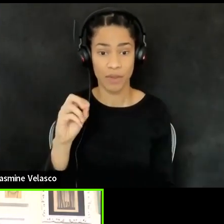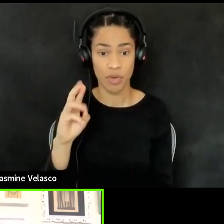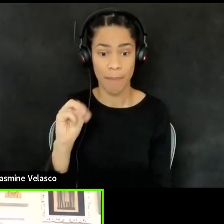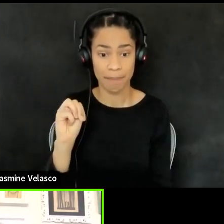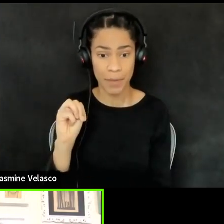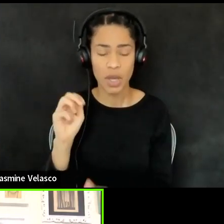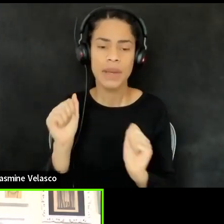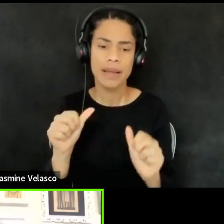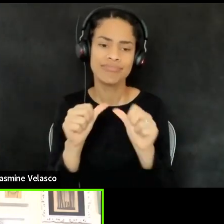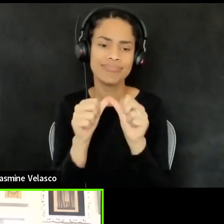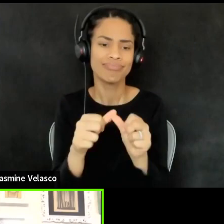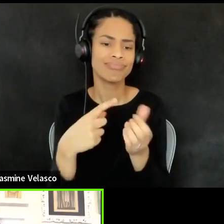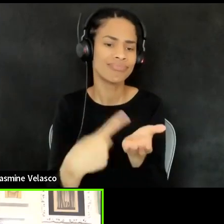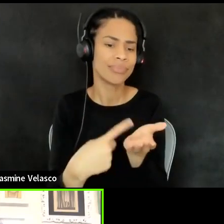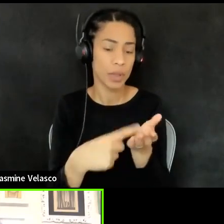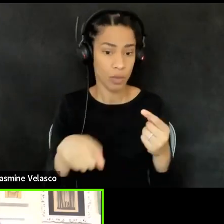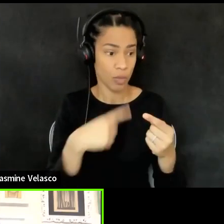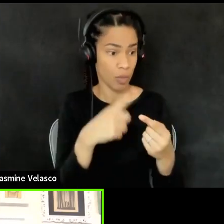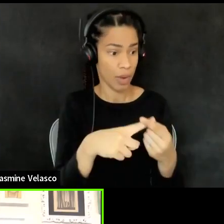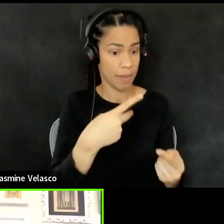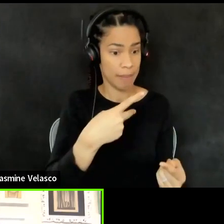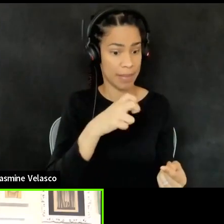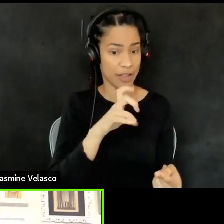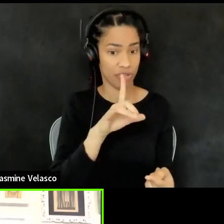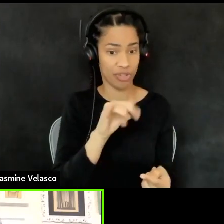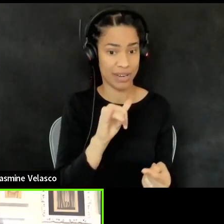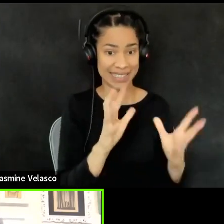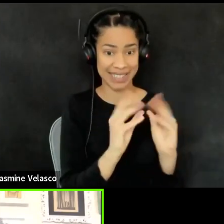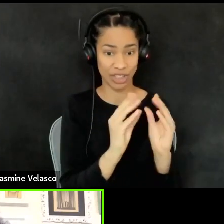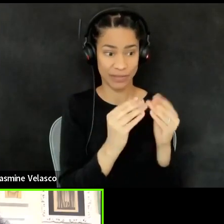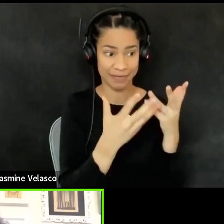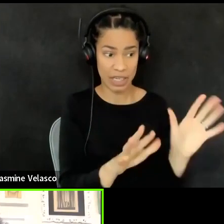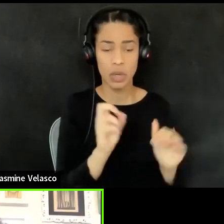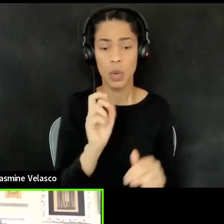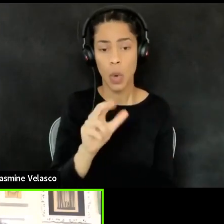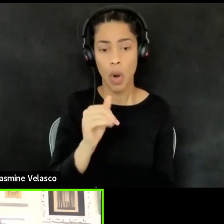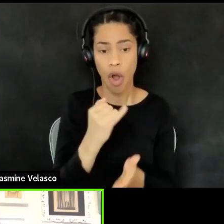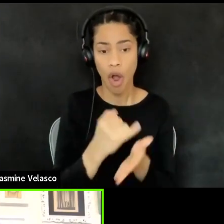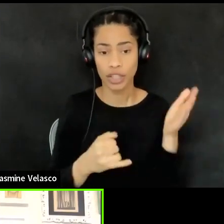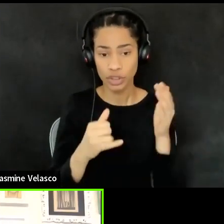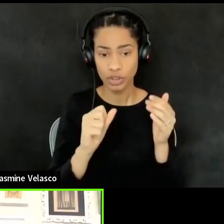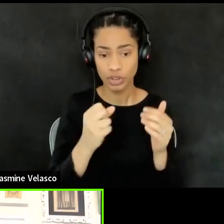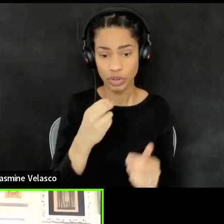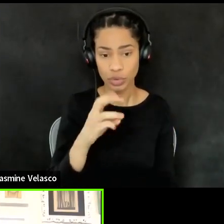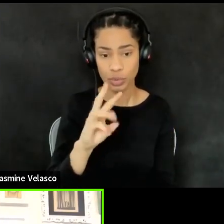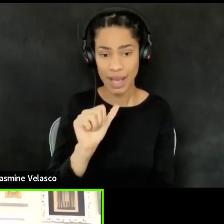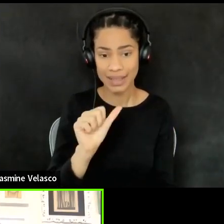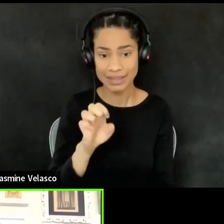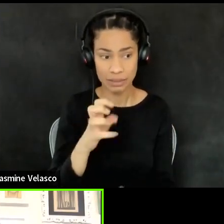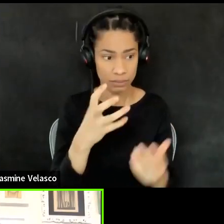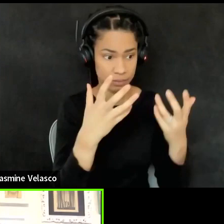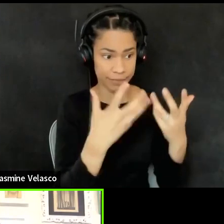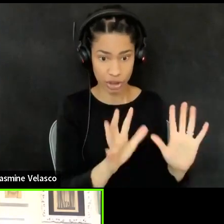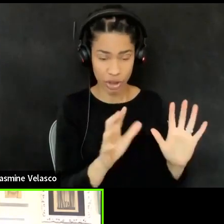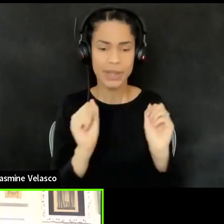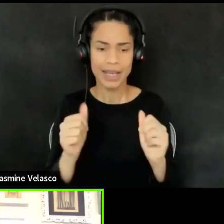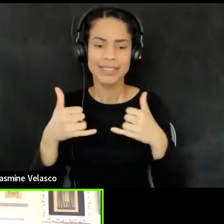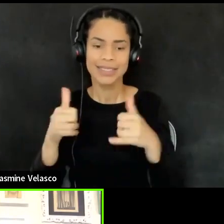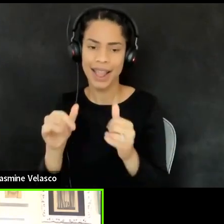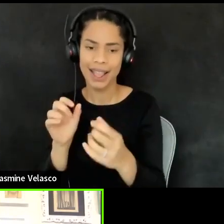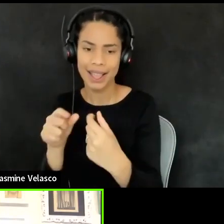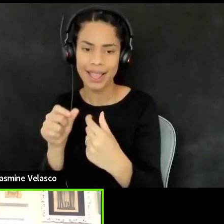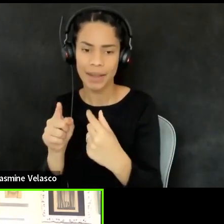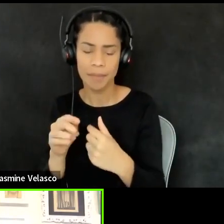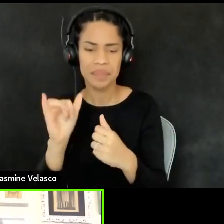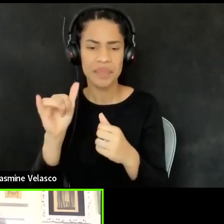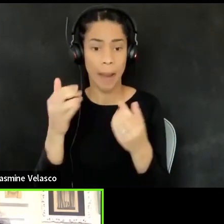continue the conversation after a plenary session or an artist showcase has ended. These public boards are where